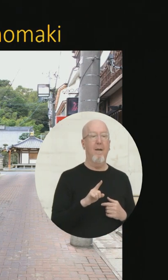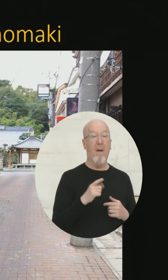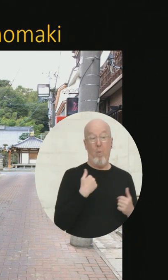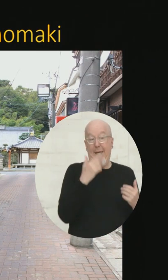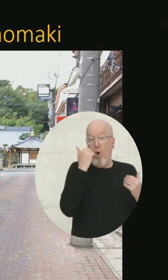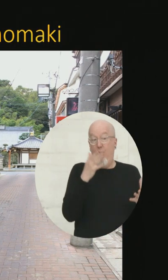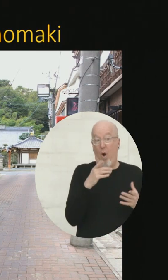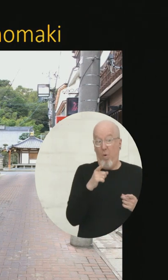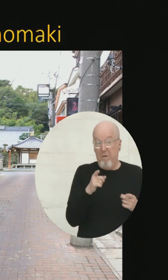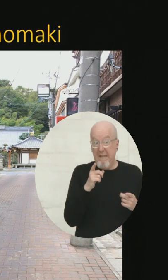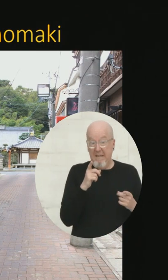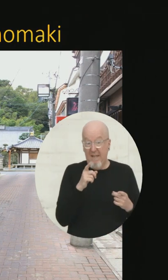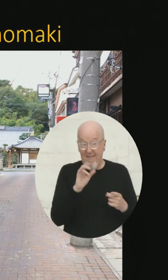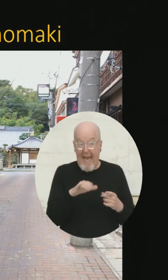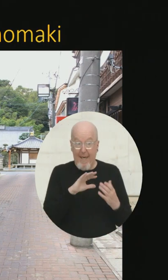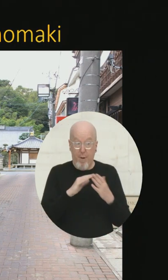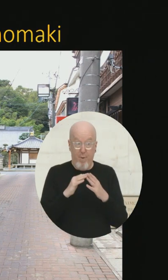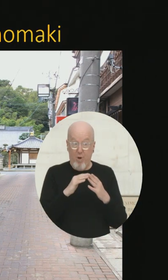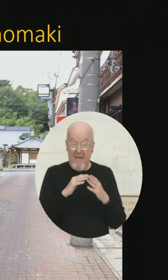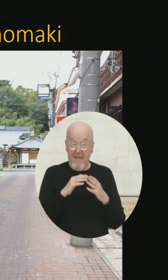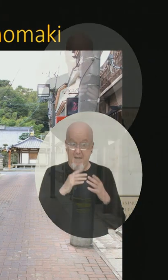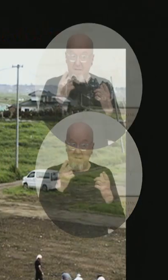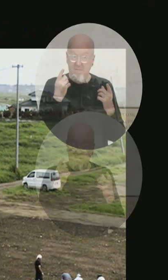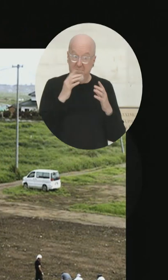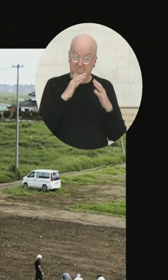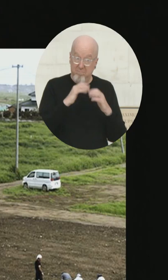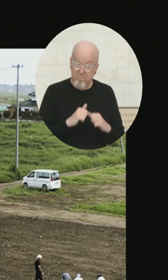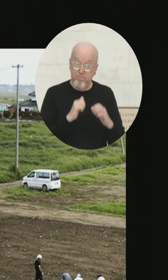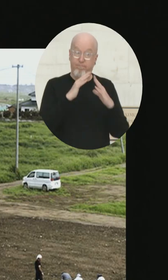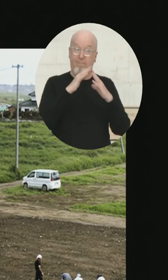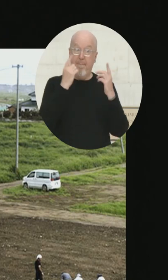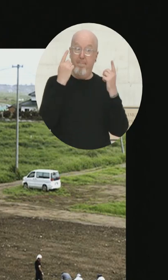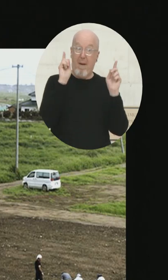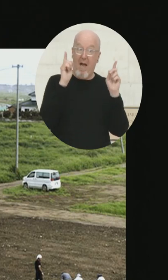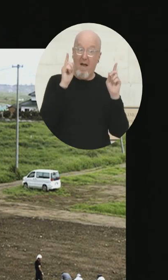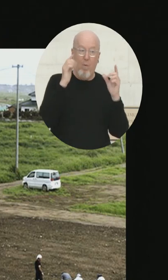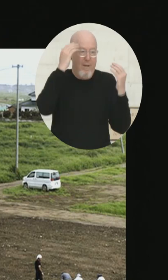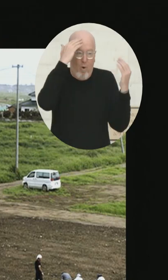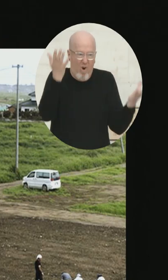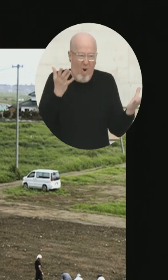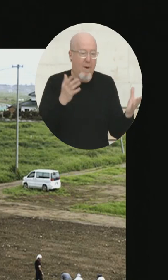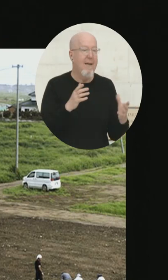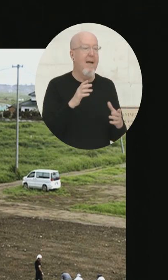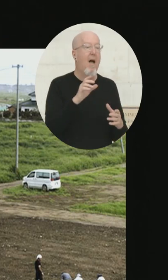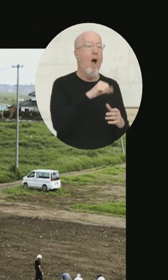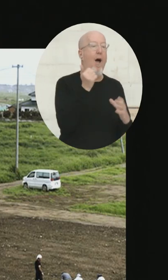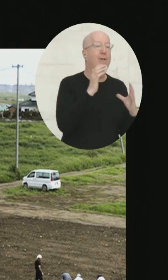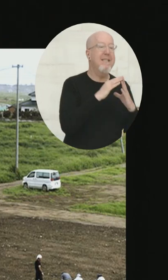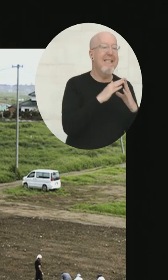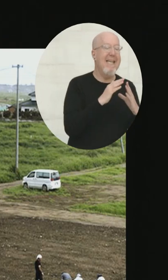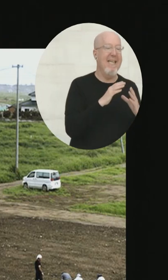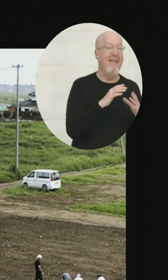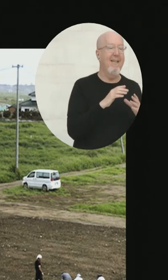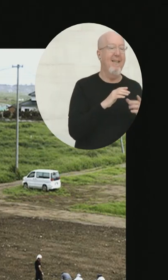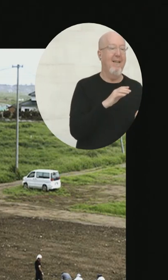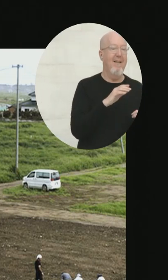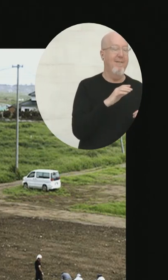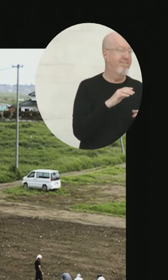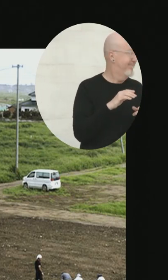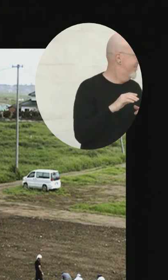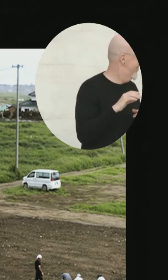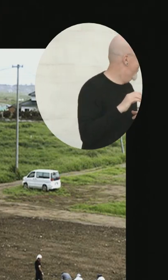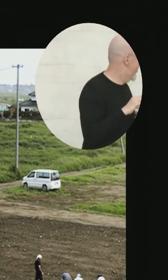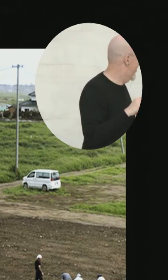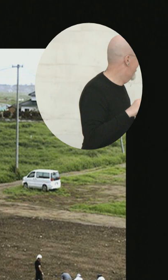recovered. Have they bounced back after those two years? This is a similar city called Sendai, the community of Tagajo.